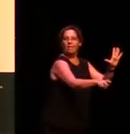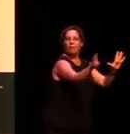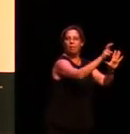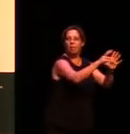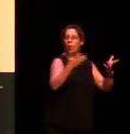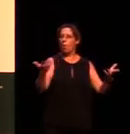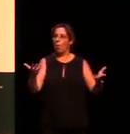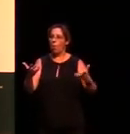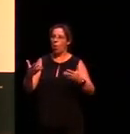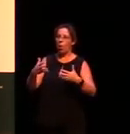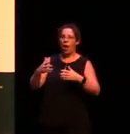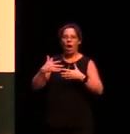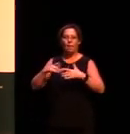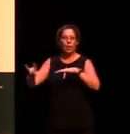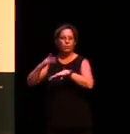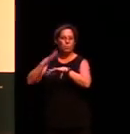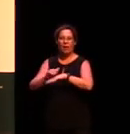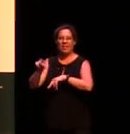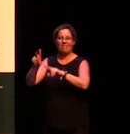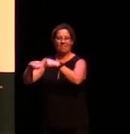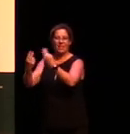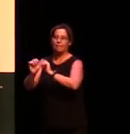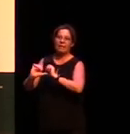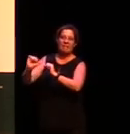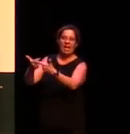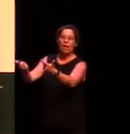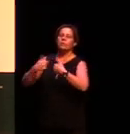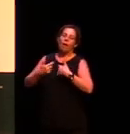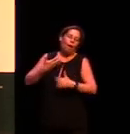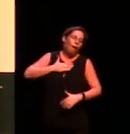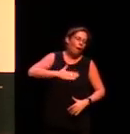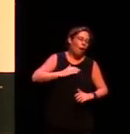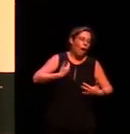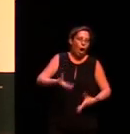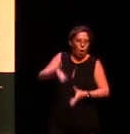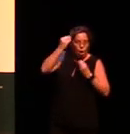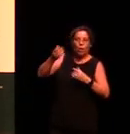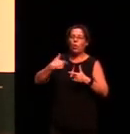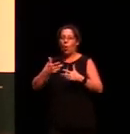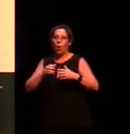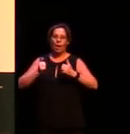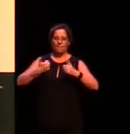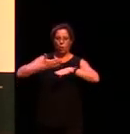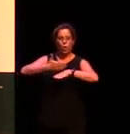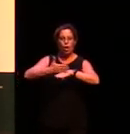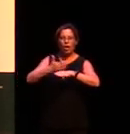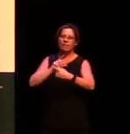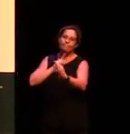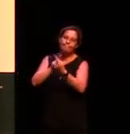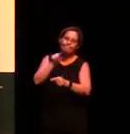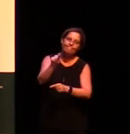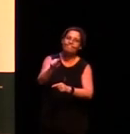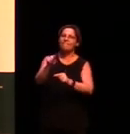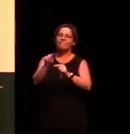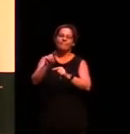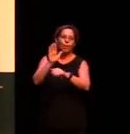marry into a family that speaks a language or you need some business interactions in that language if you don't really have